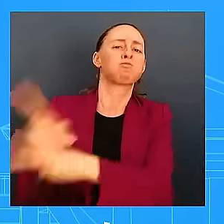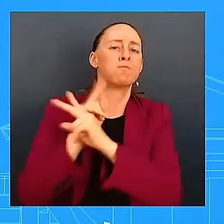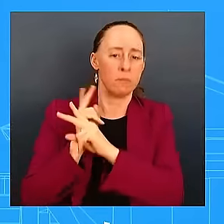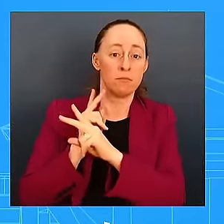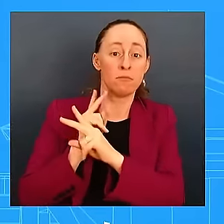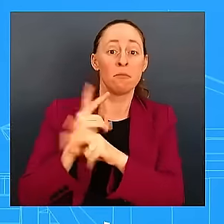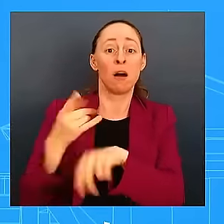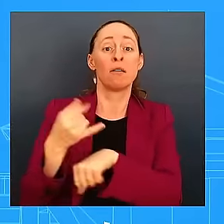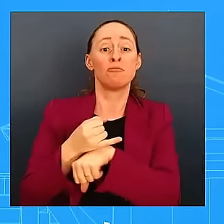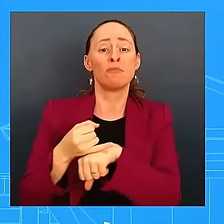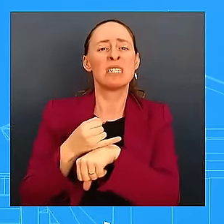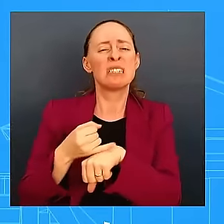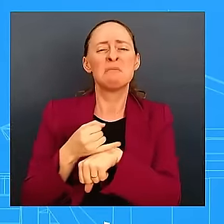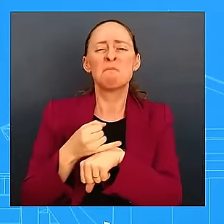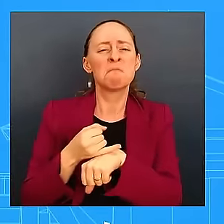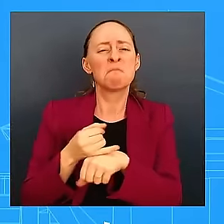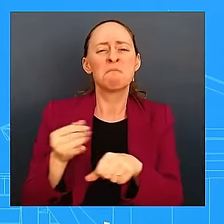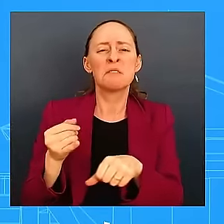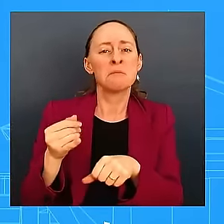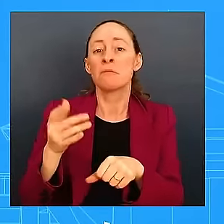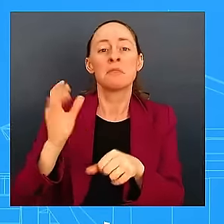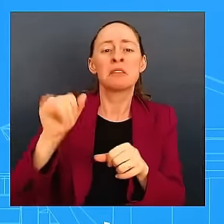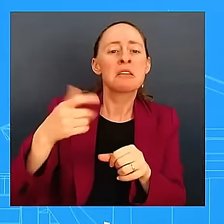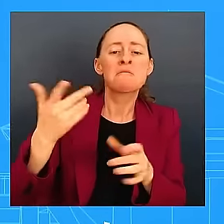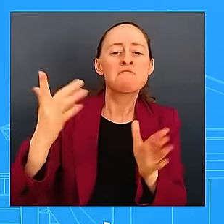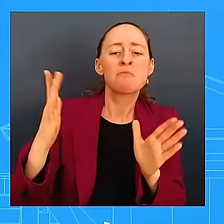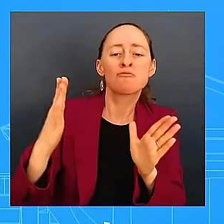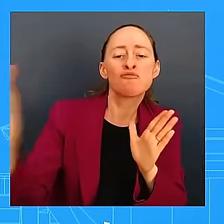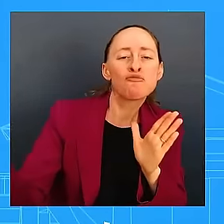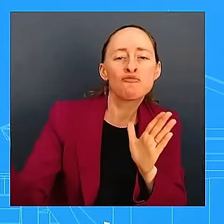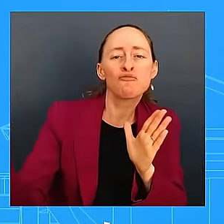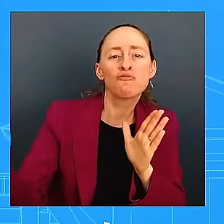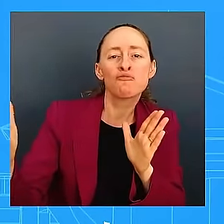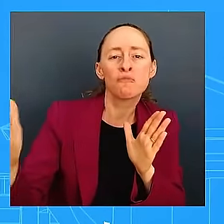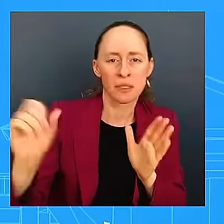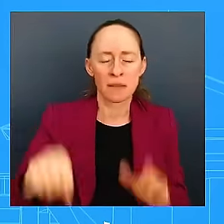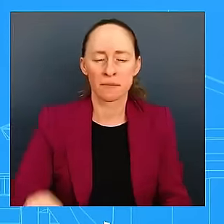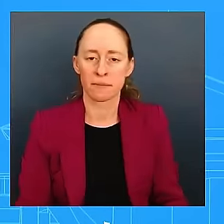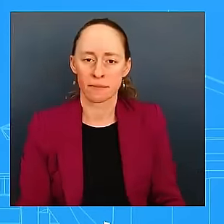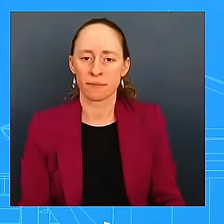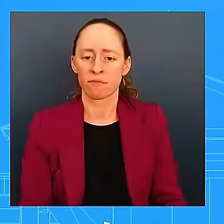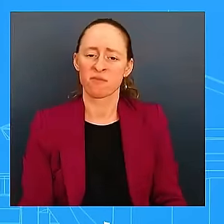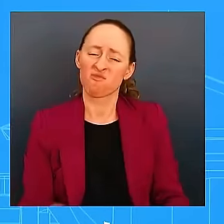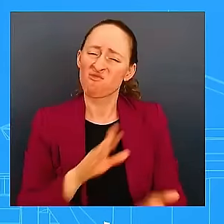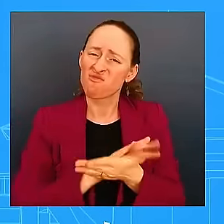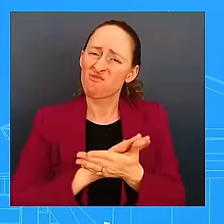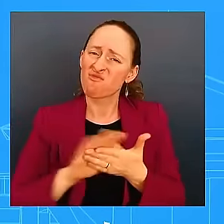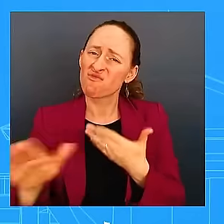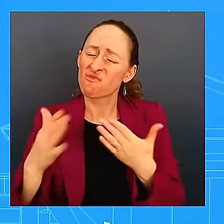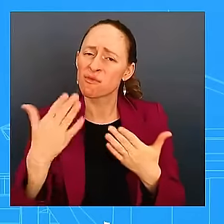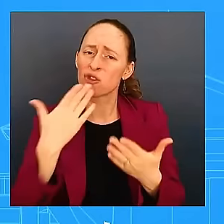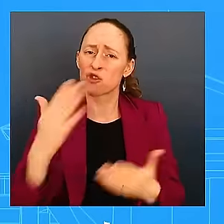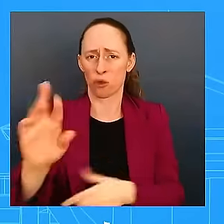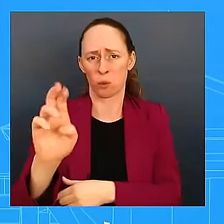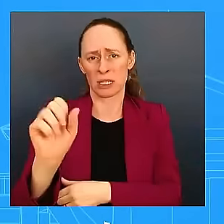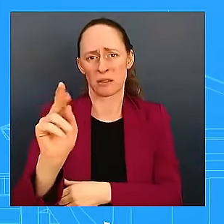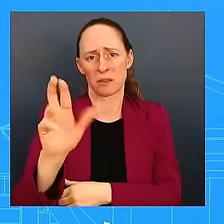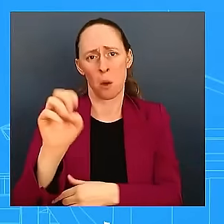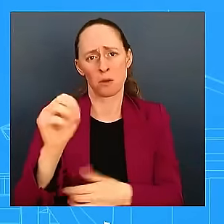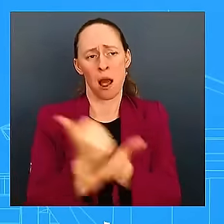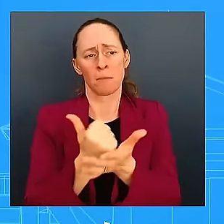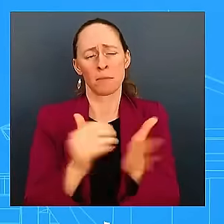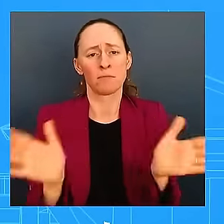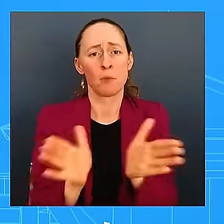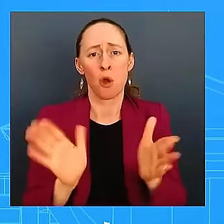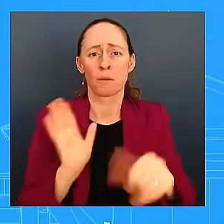start to repay that loan. And it's a tremendous resource to really help small businesses get back on their feet. And how do you decide where to position yourself